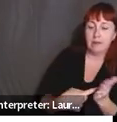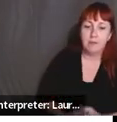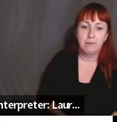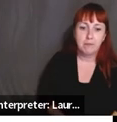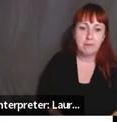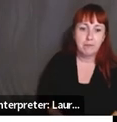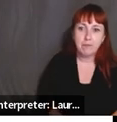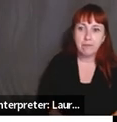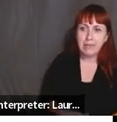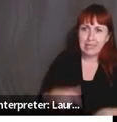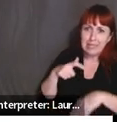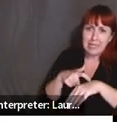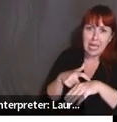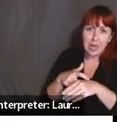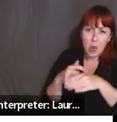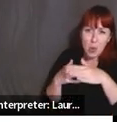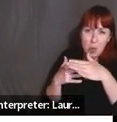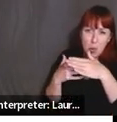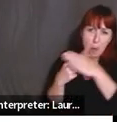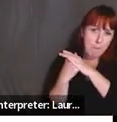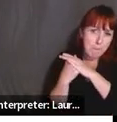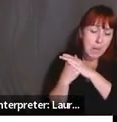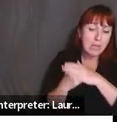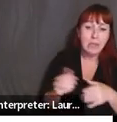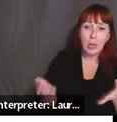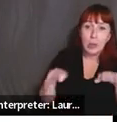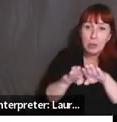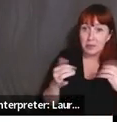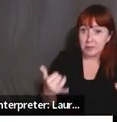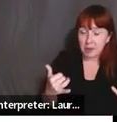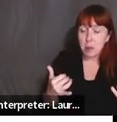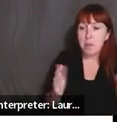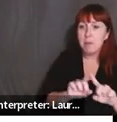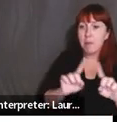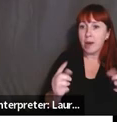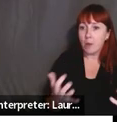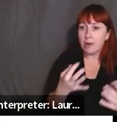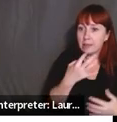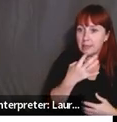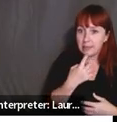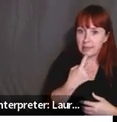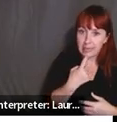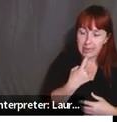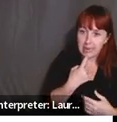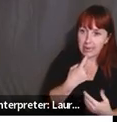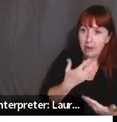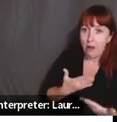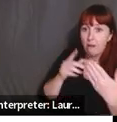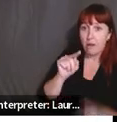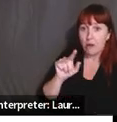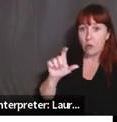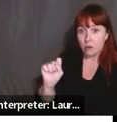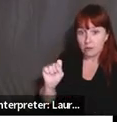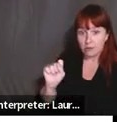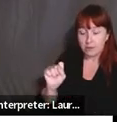I know that we are right at time and we need to get to our closing. Um, I would just say, uh, just offer some tools. There are four ways when they're